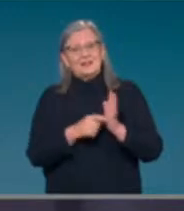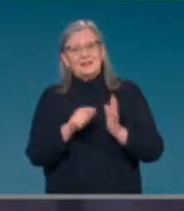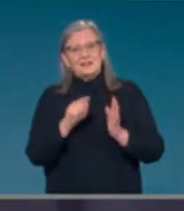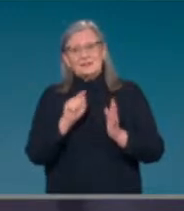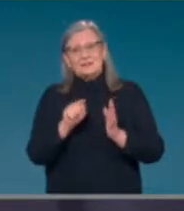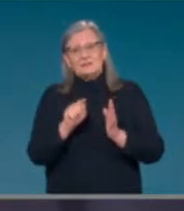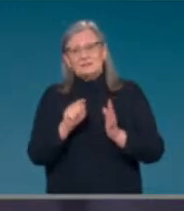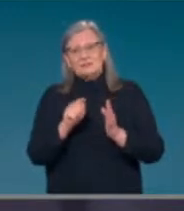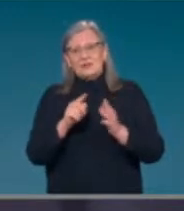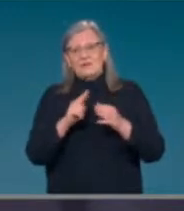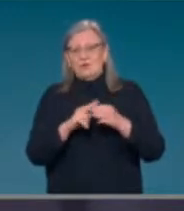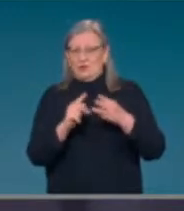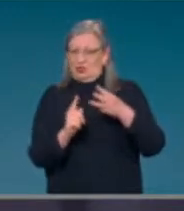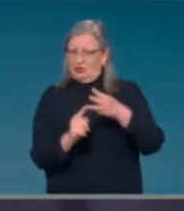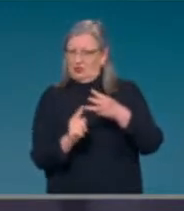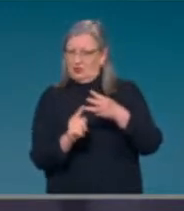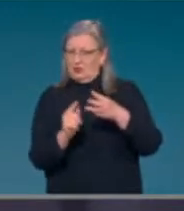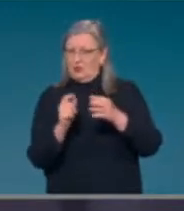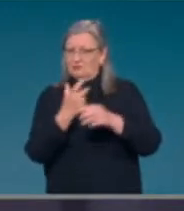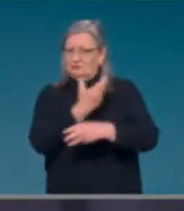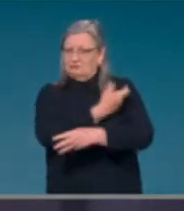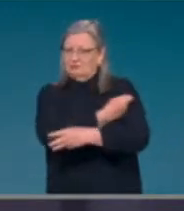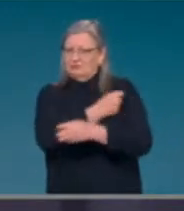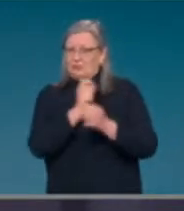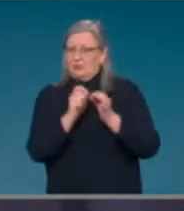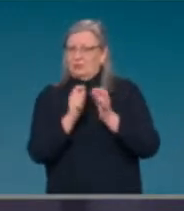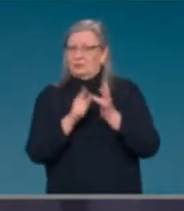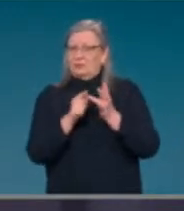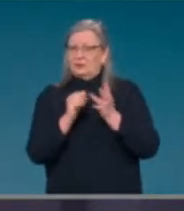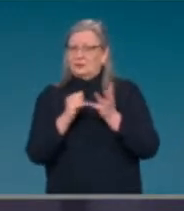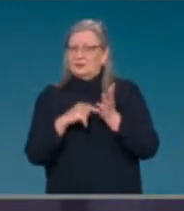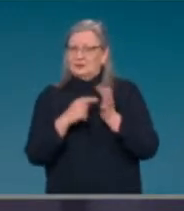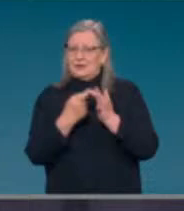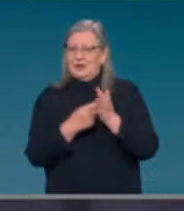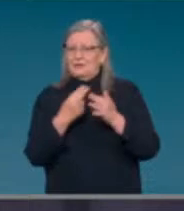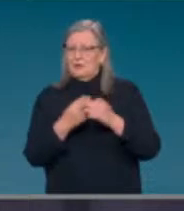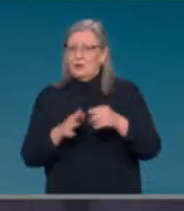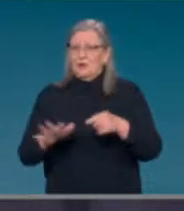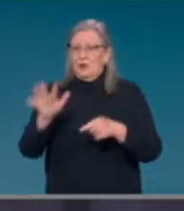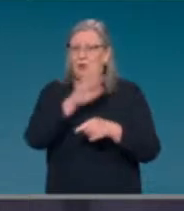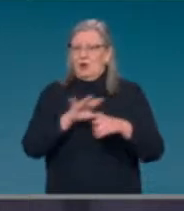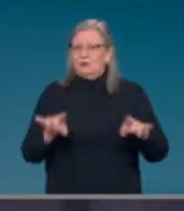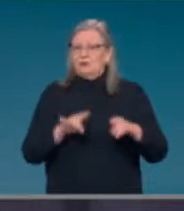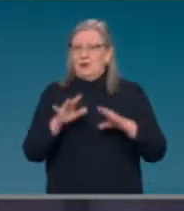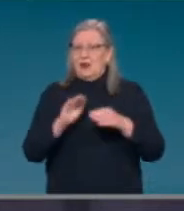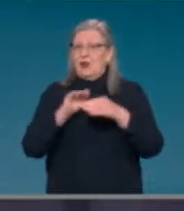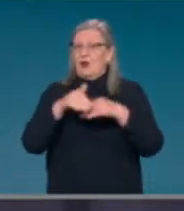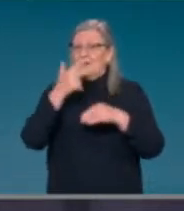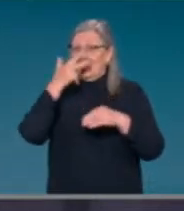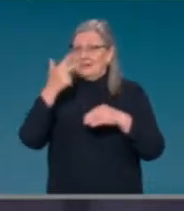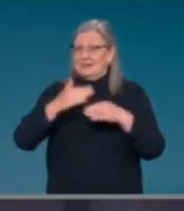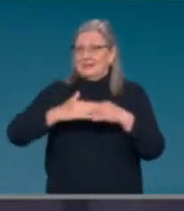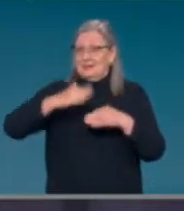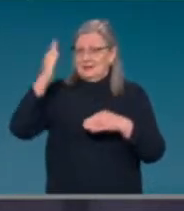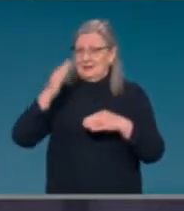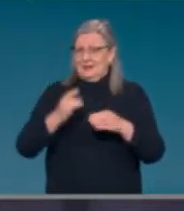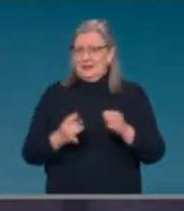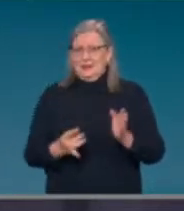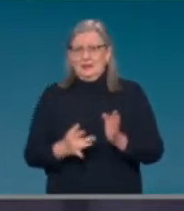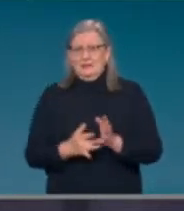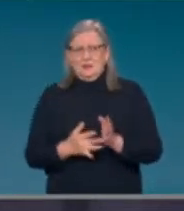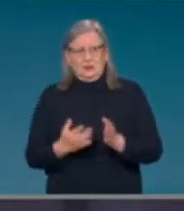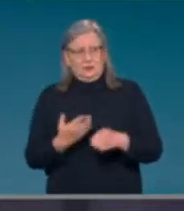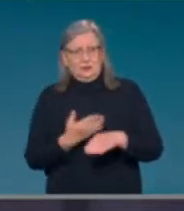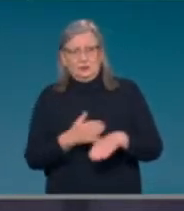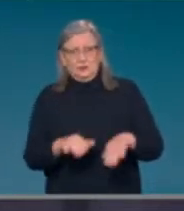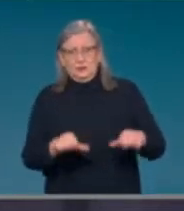for Australians 18 plus. This is an important step and it will mean that